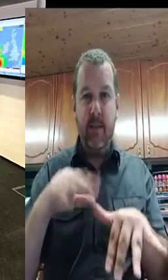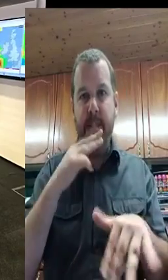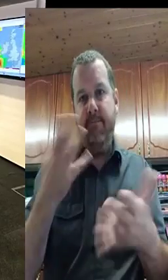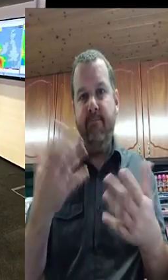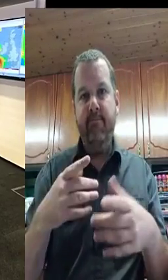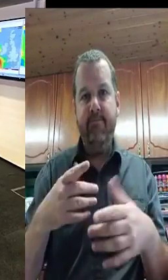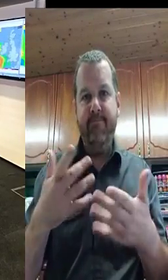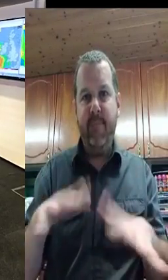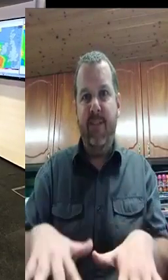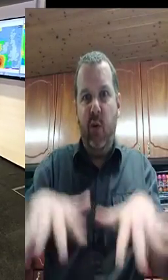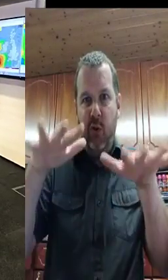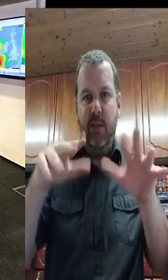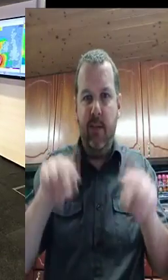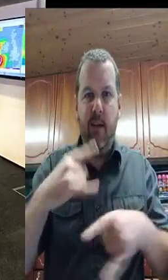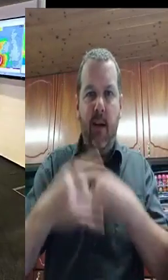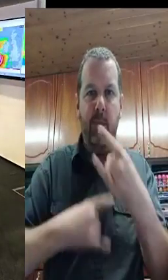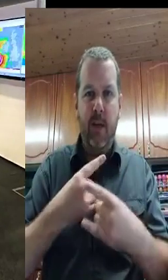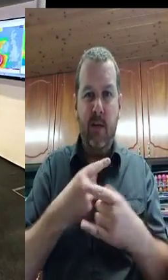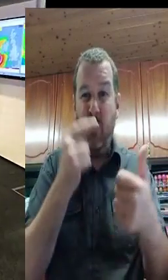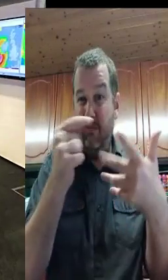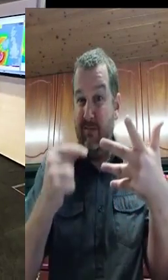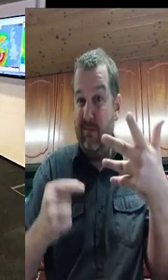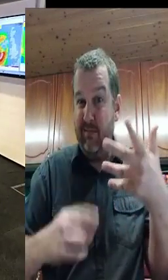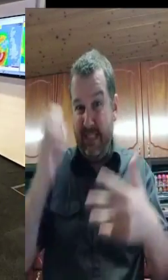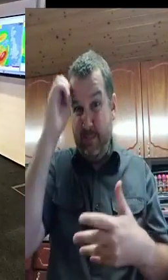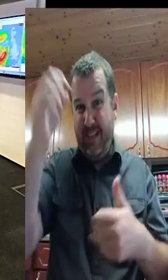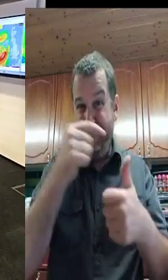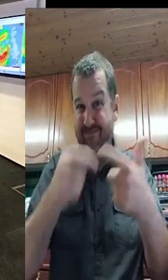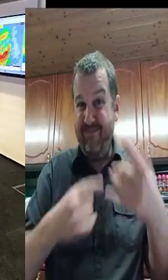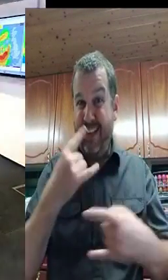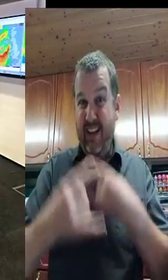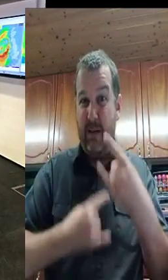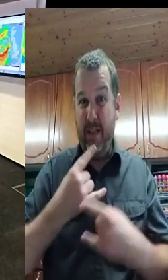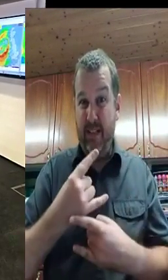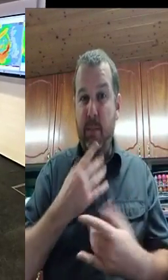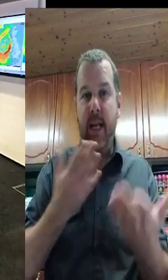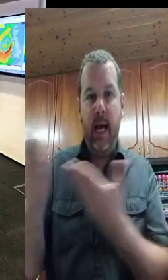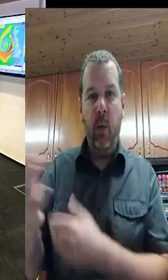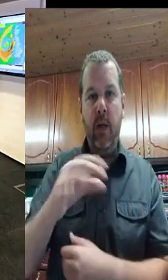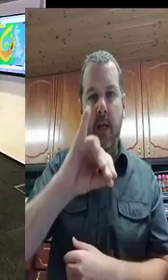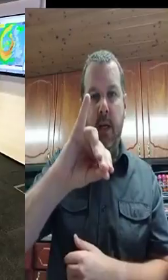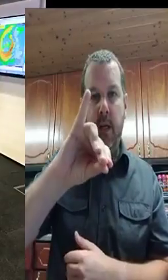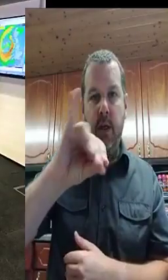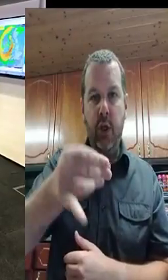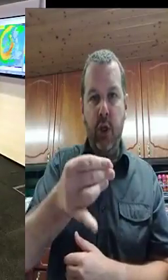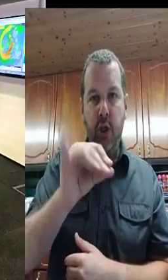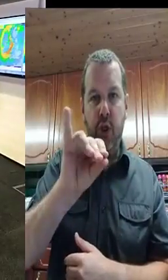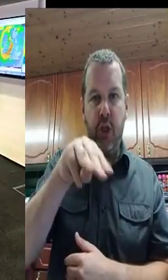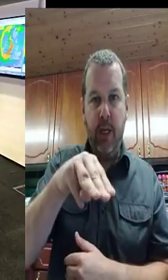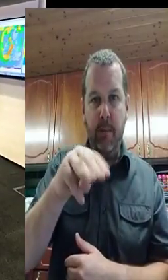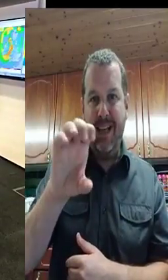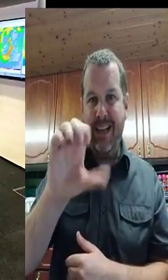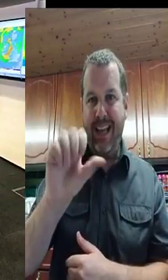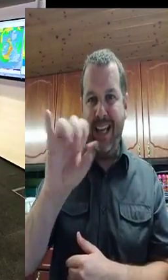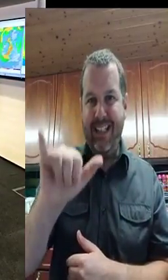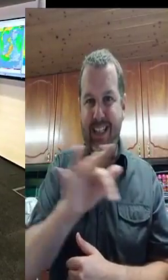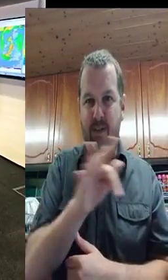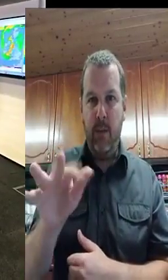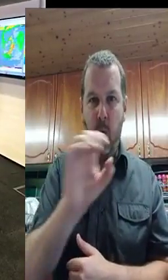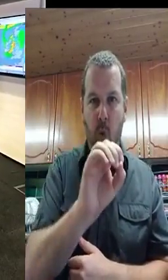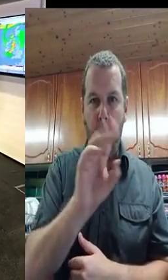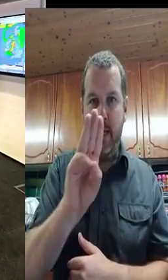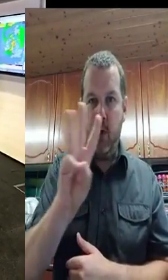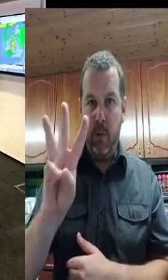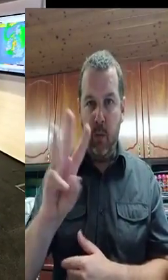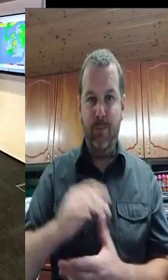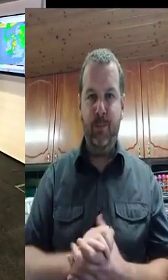0.75 of a metre and upwards towards a metre of surge, which is very significant. Now, normally,